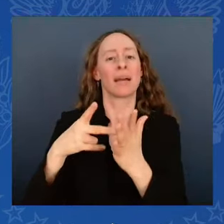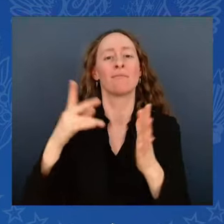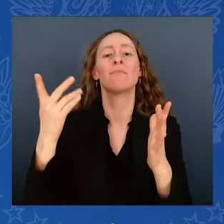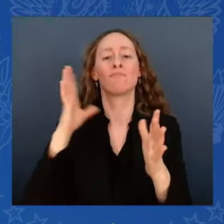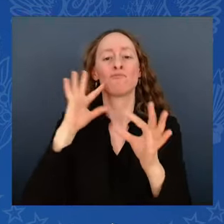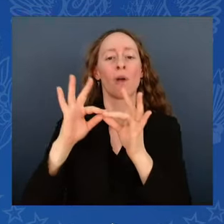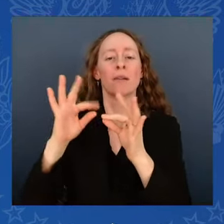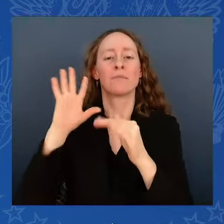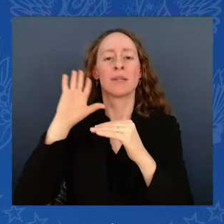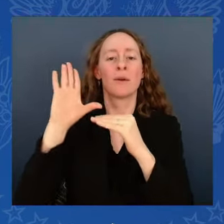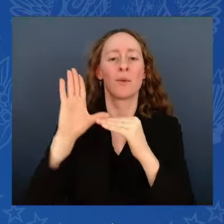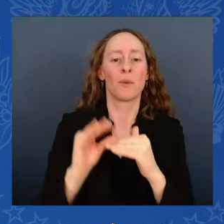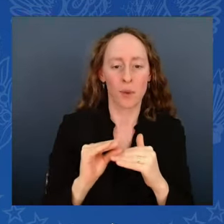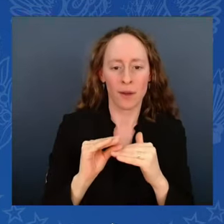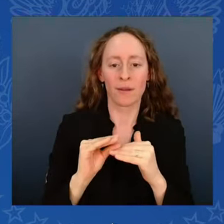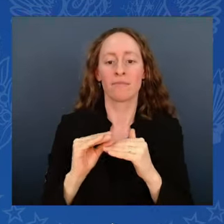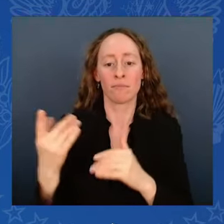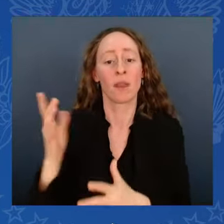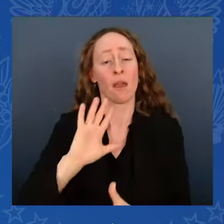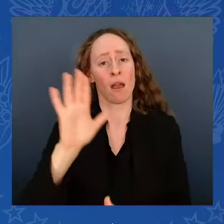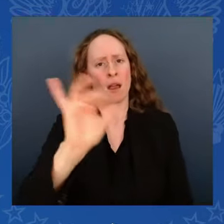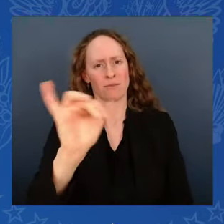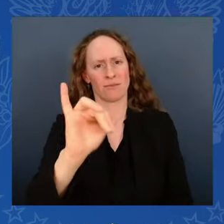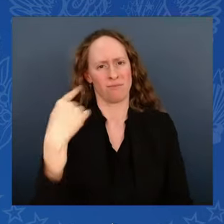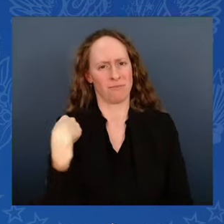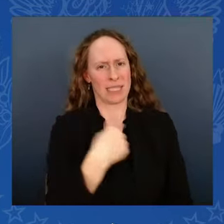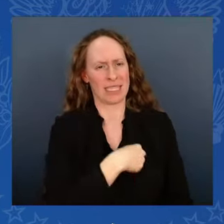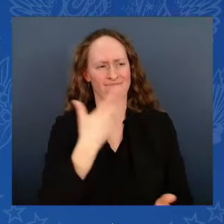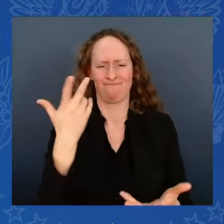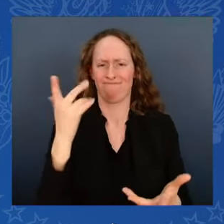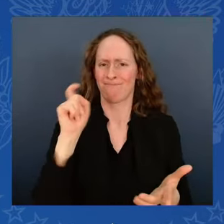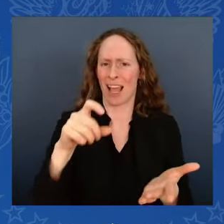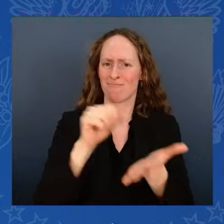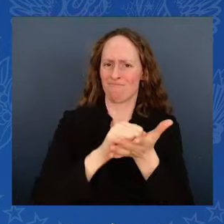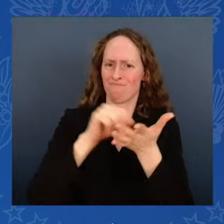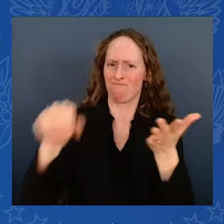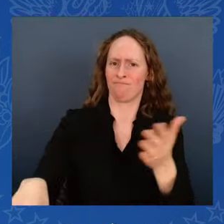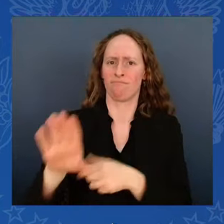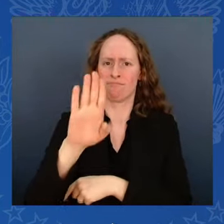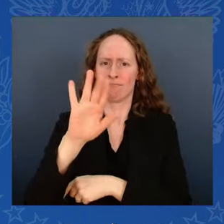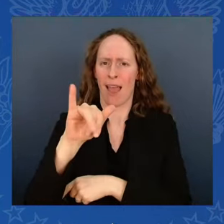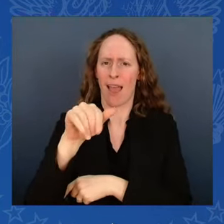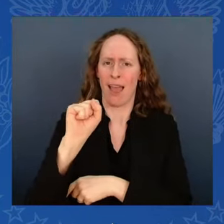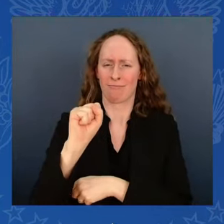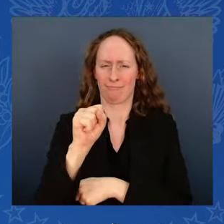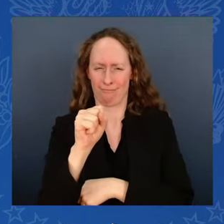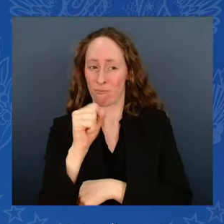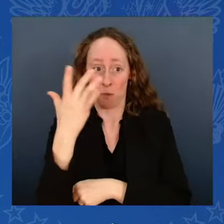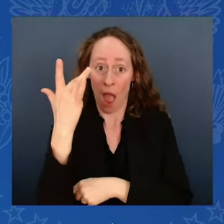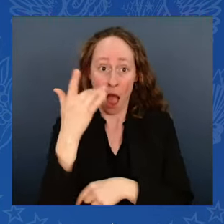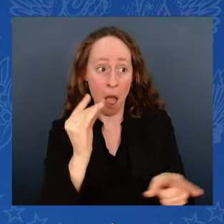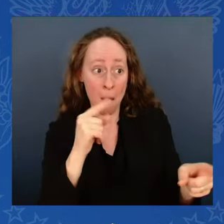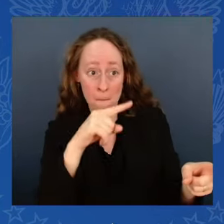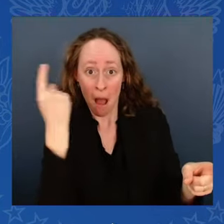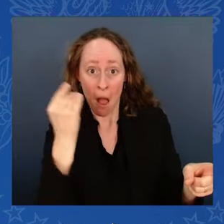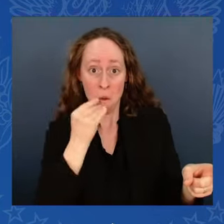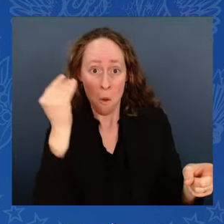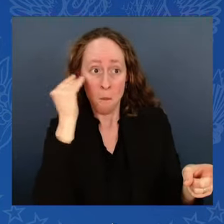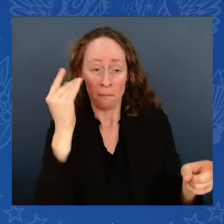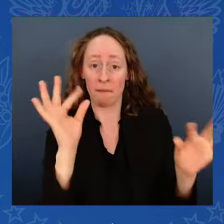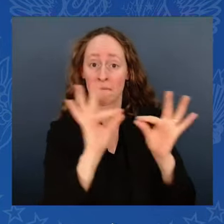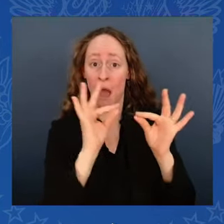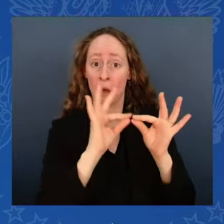So, homes in Black communities are no longer undervalued compared to the same home in a white community. Thus far,